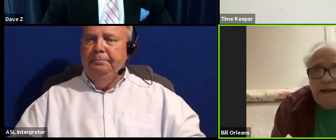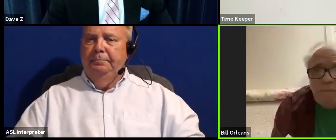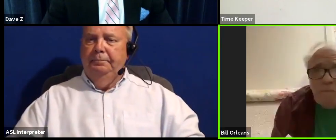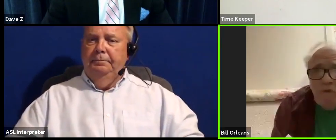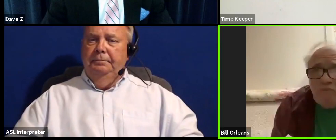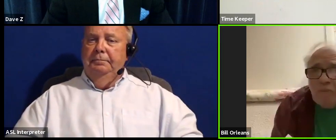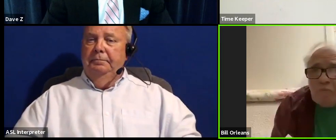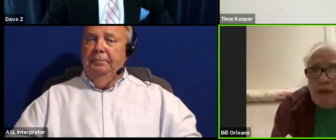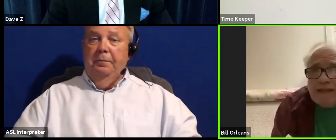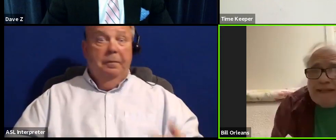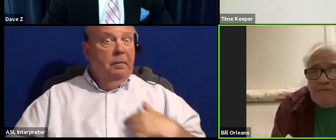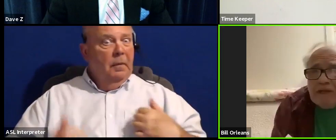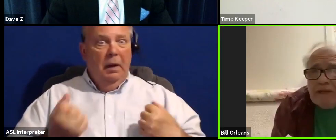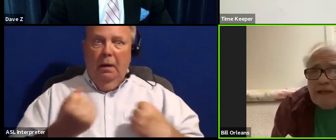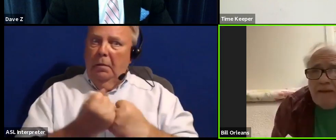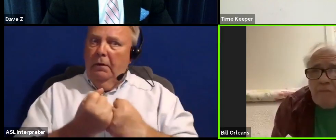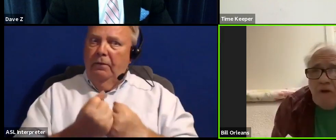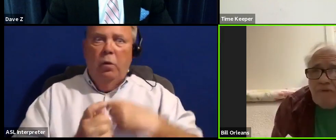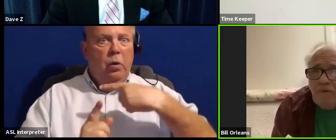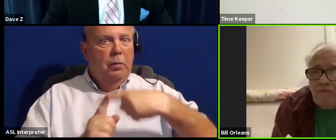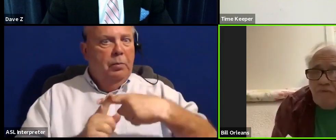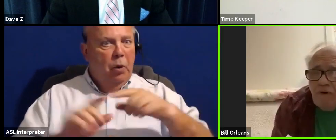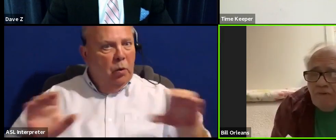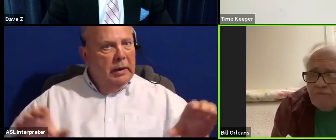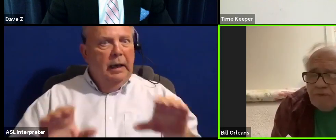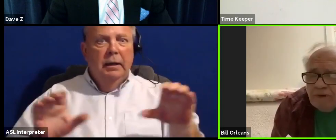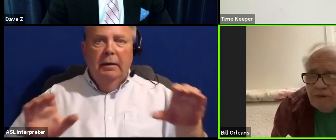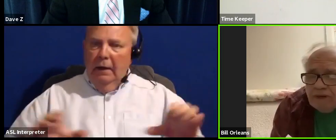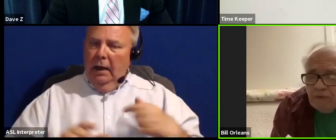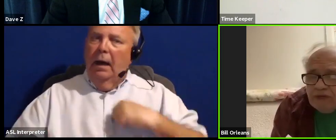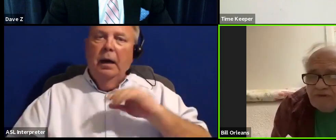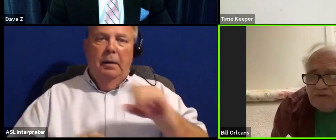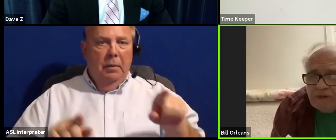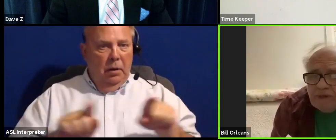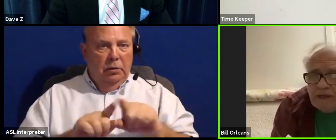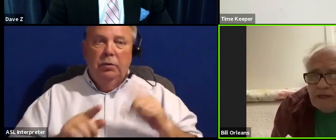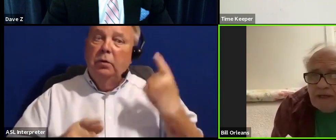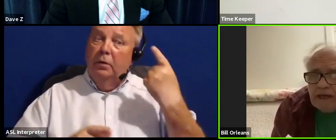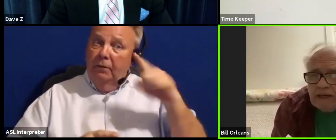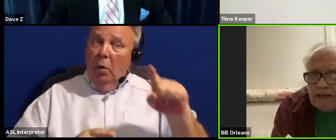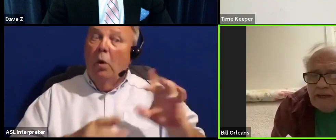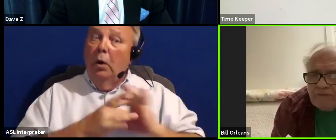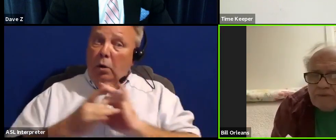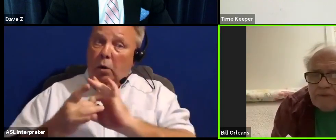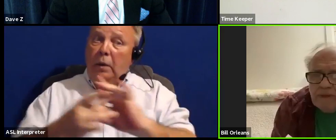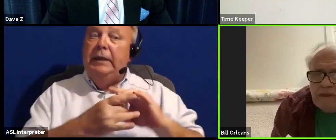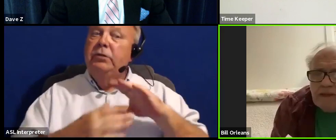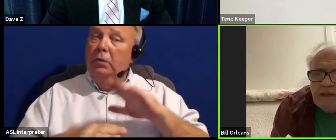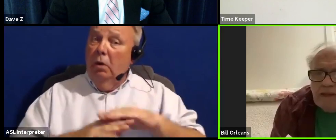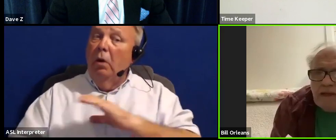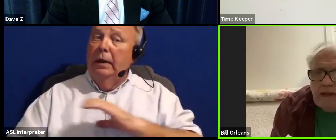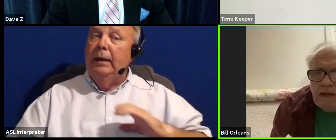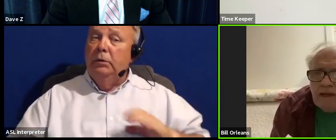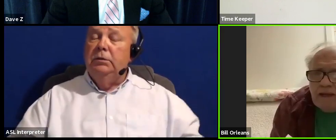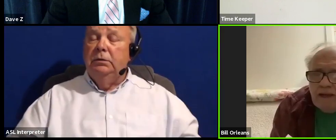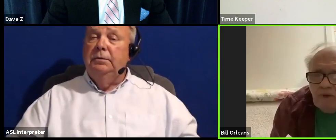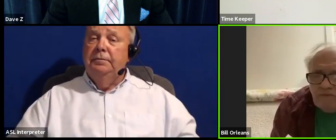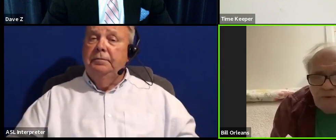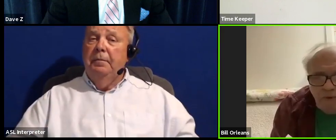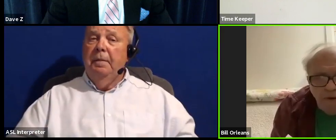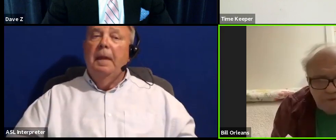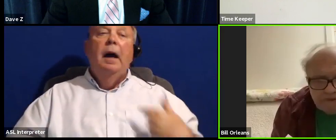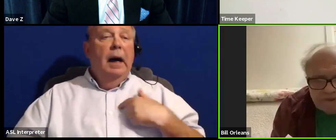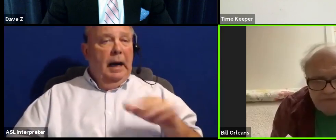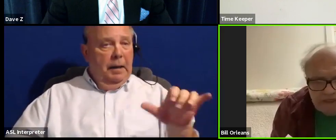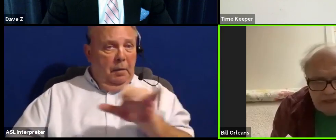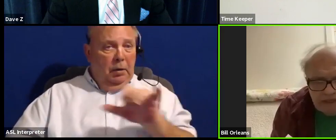I'm all for productivity and I'm also all for cohesion on council. I'm